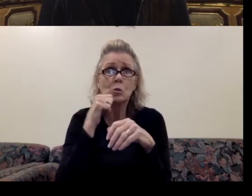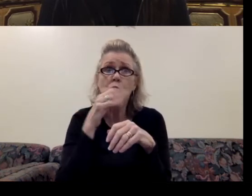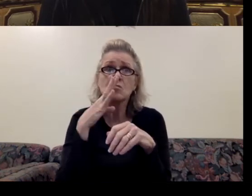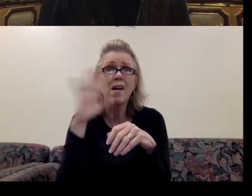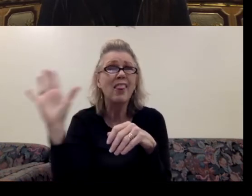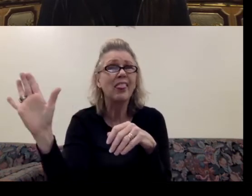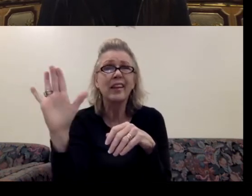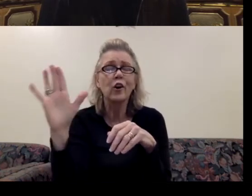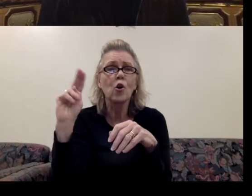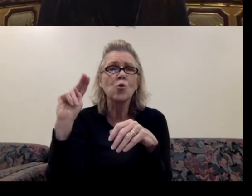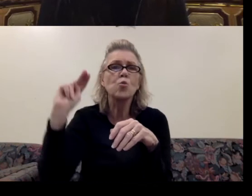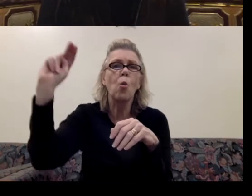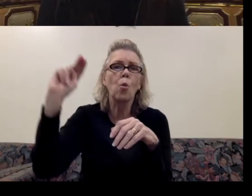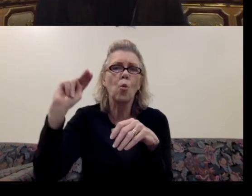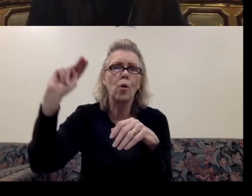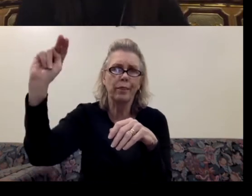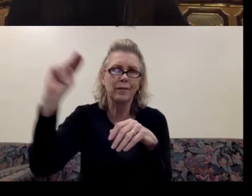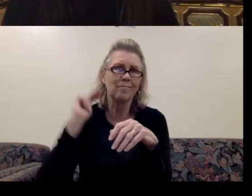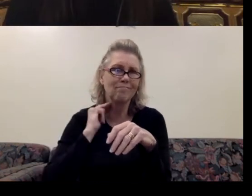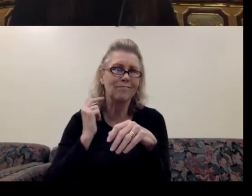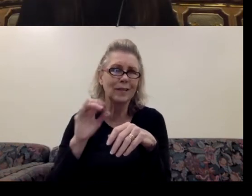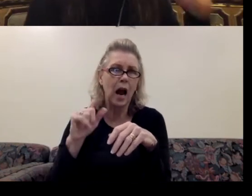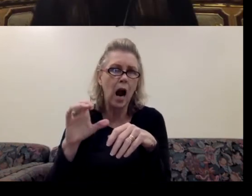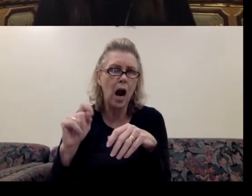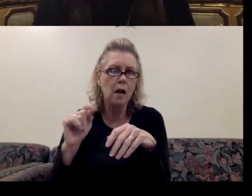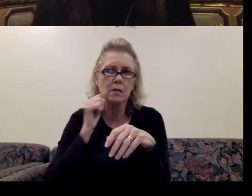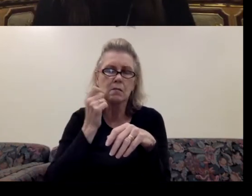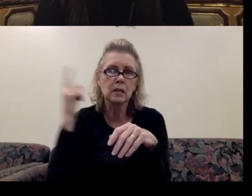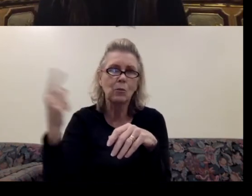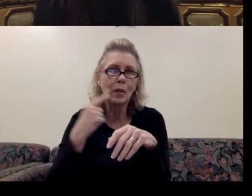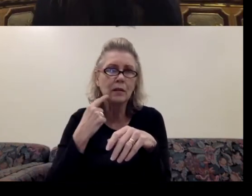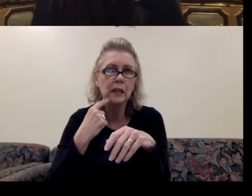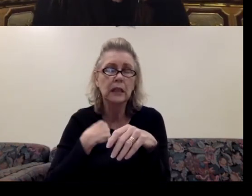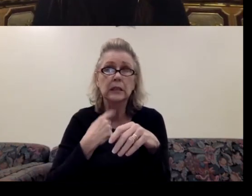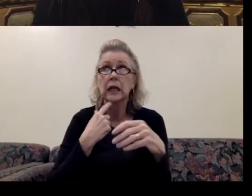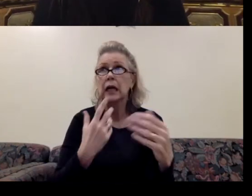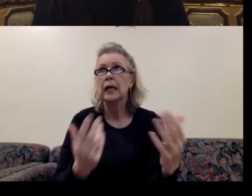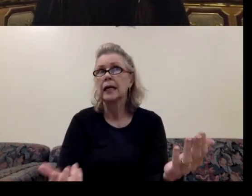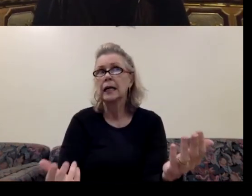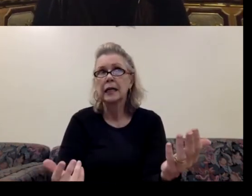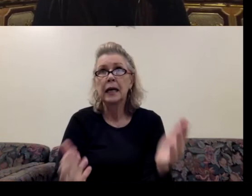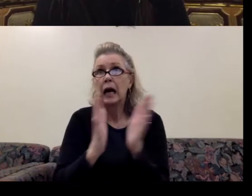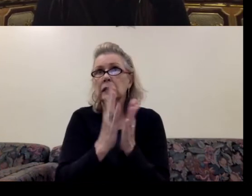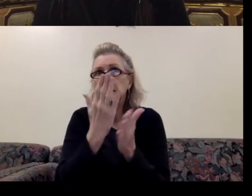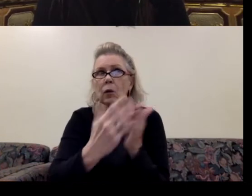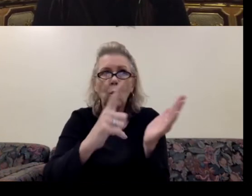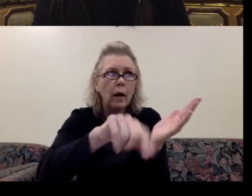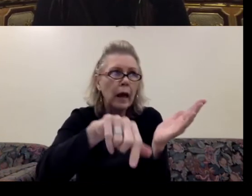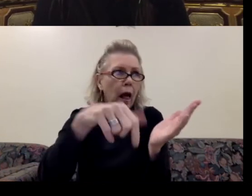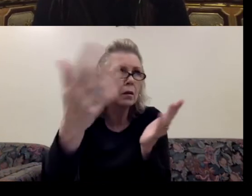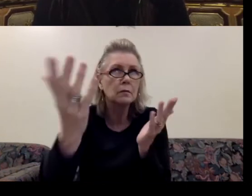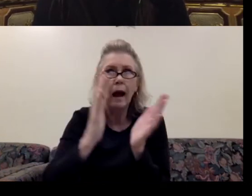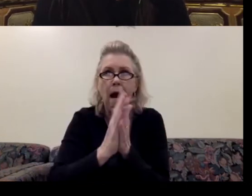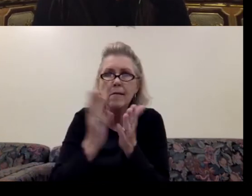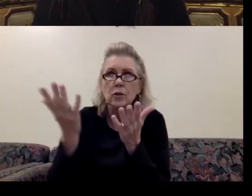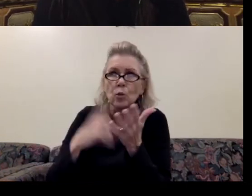Northern dialect. I don't understand what they're saying. And I said, well, ask someone else, ask someone